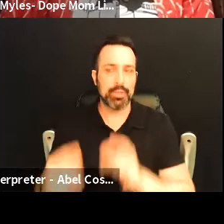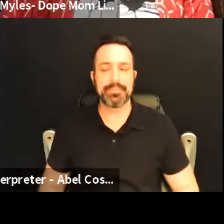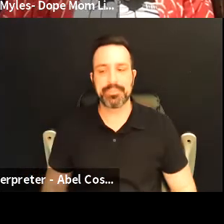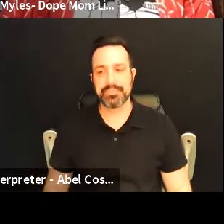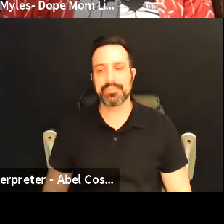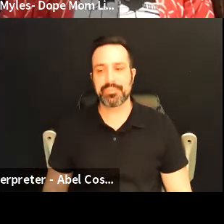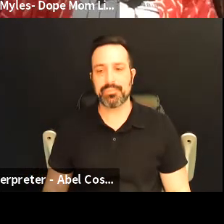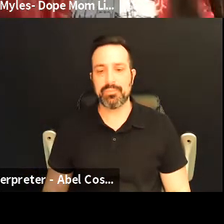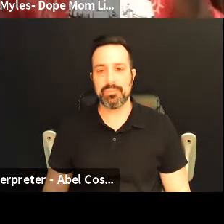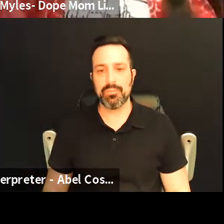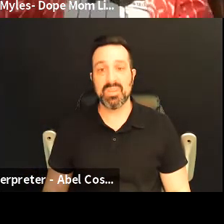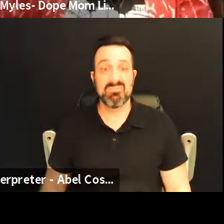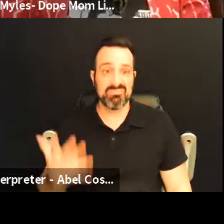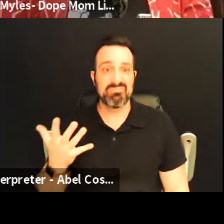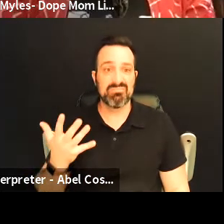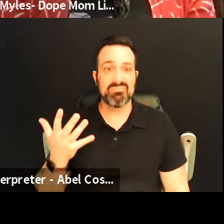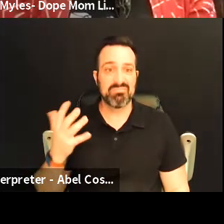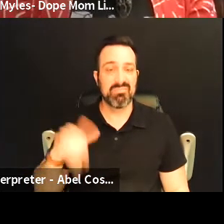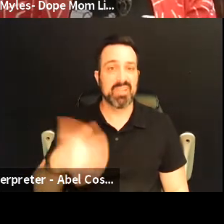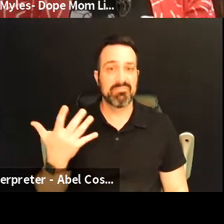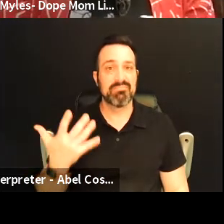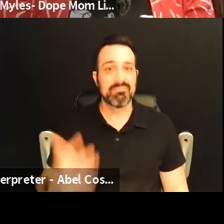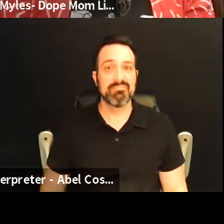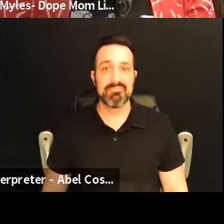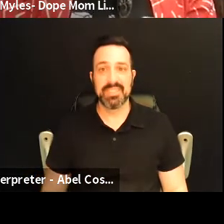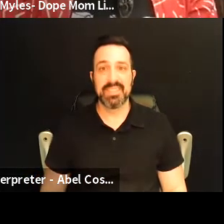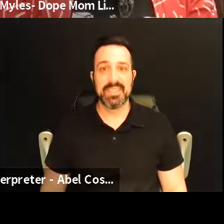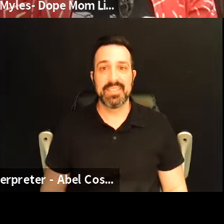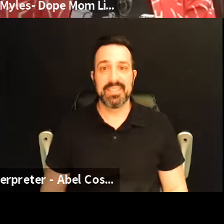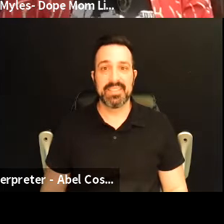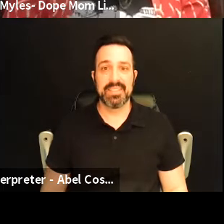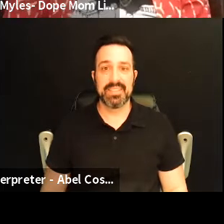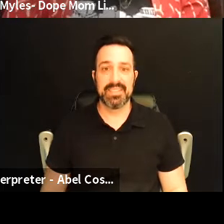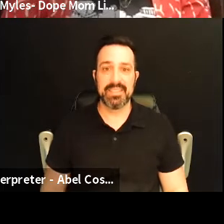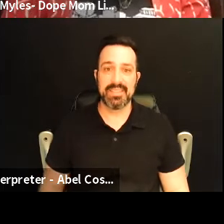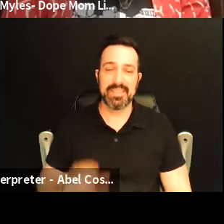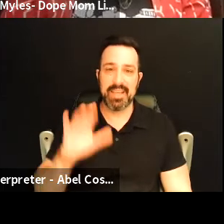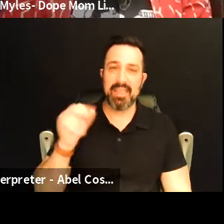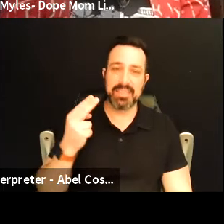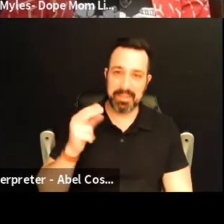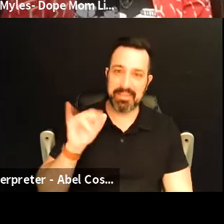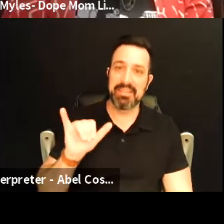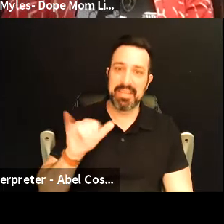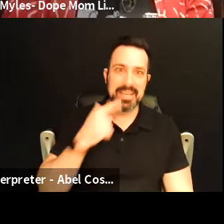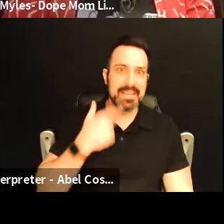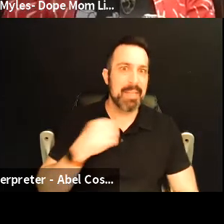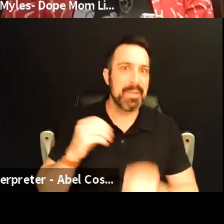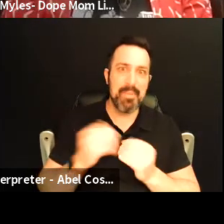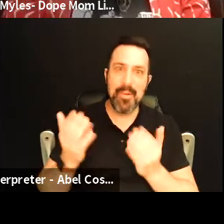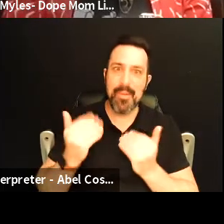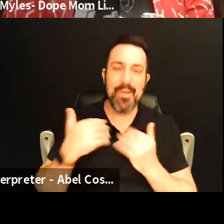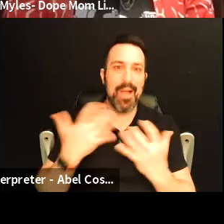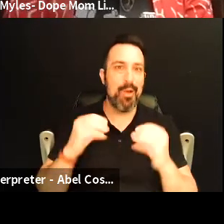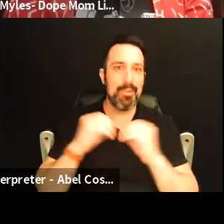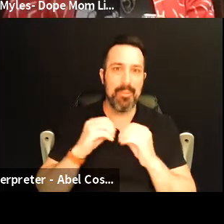yeah so that so I love all that I can keep going I'm like tell me more I